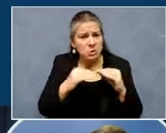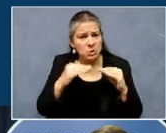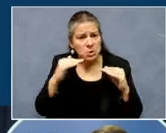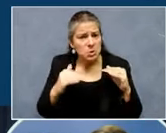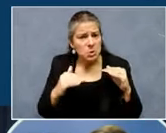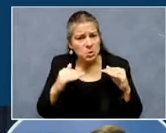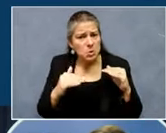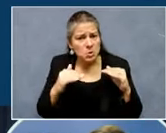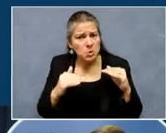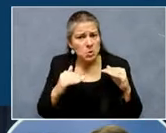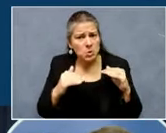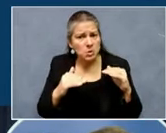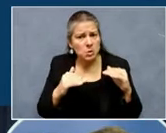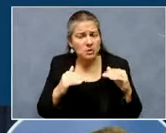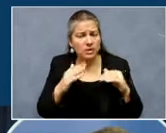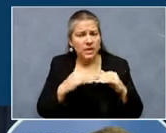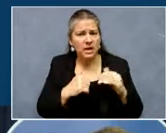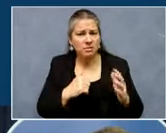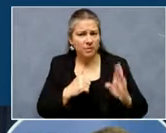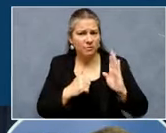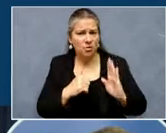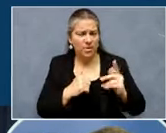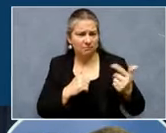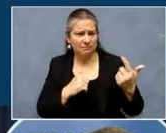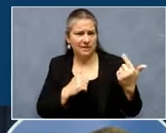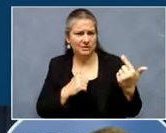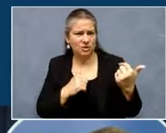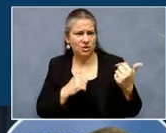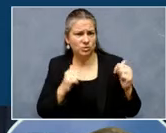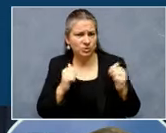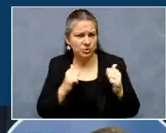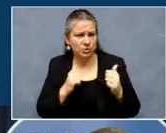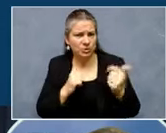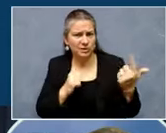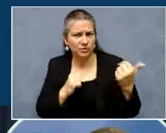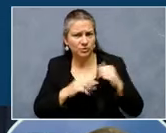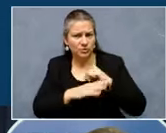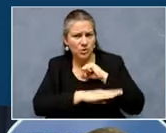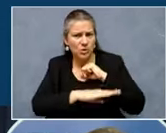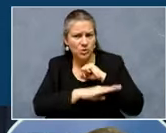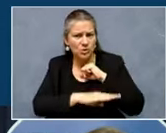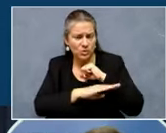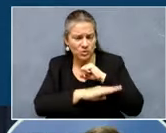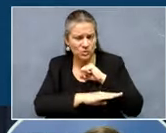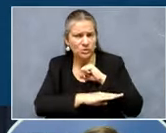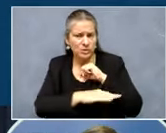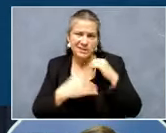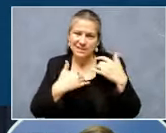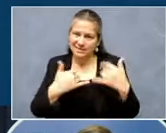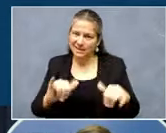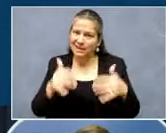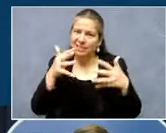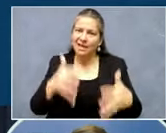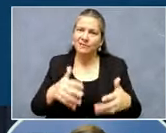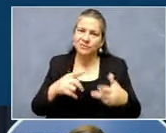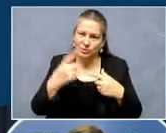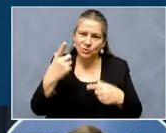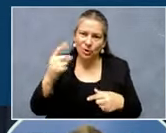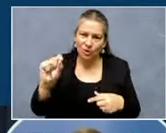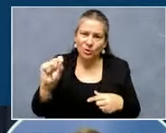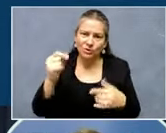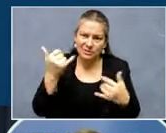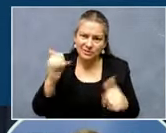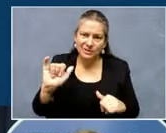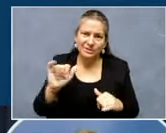height of the fall and the winter surge, though we still have a ways to go to get where we were in our better